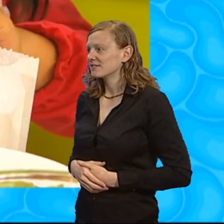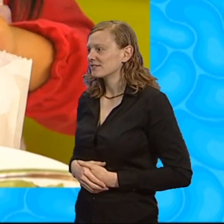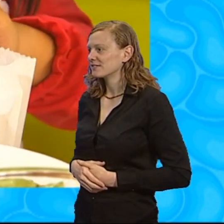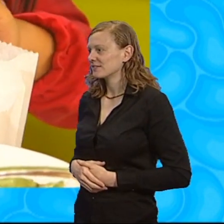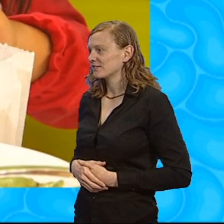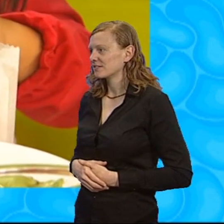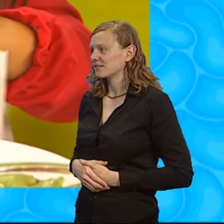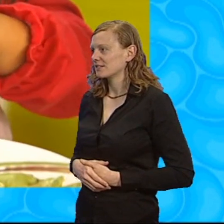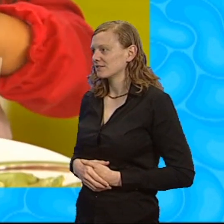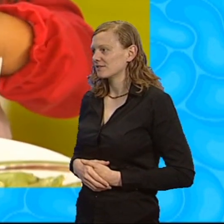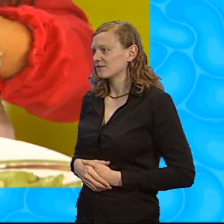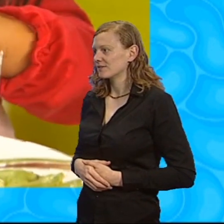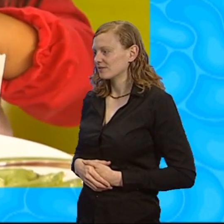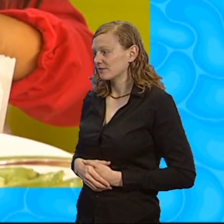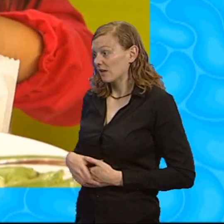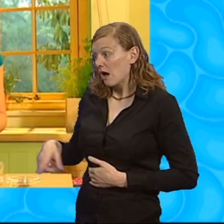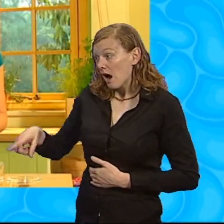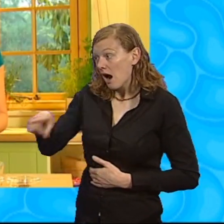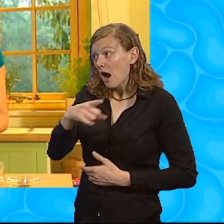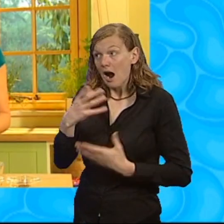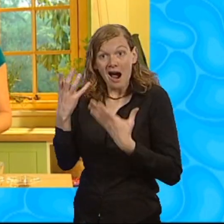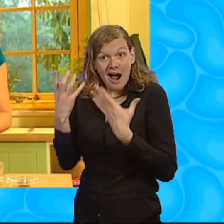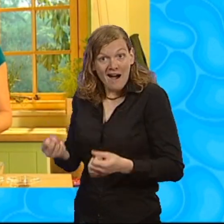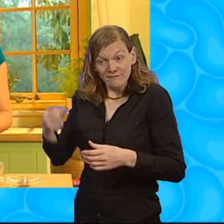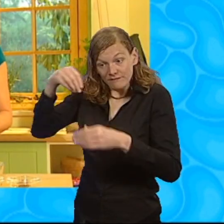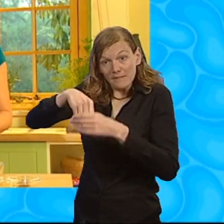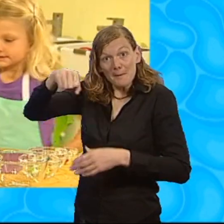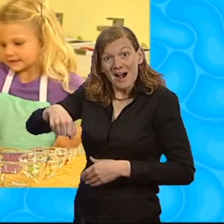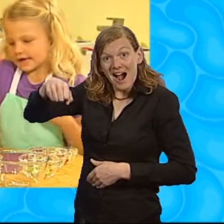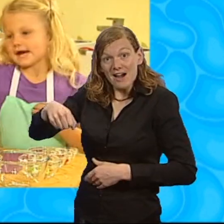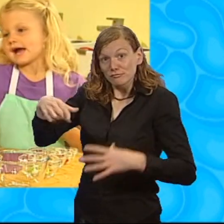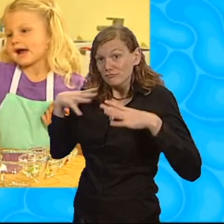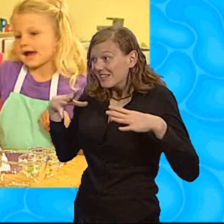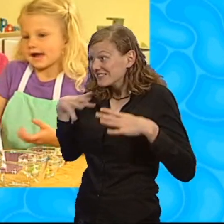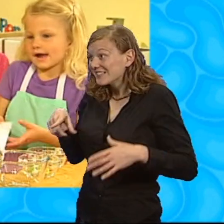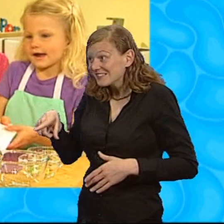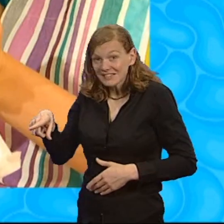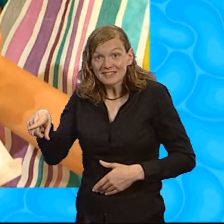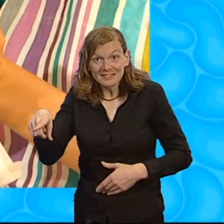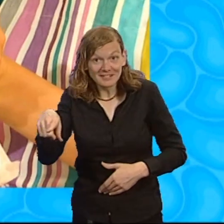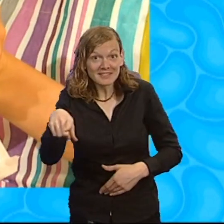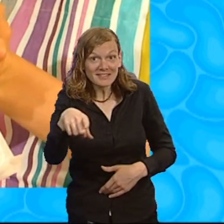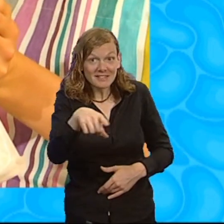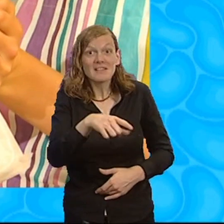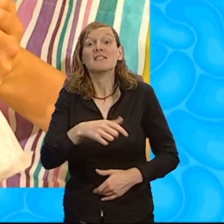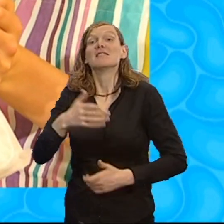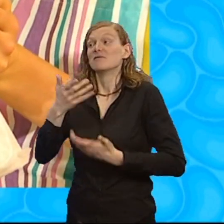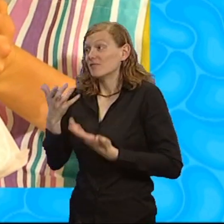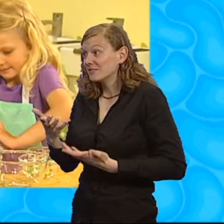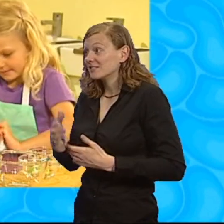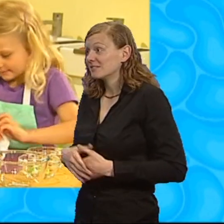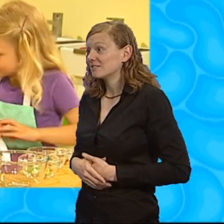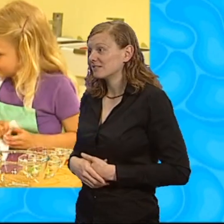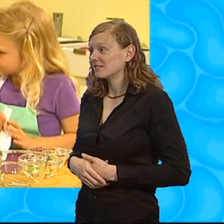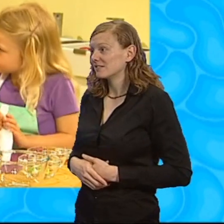That's it. Well done. Brilliant. Now, has everyone got their bag of beans? Yeah! Can you scrunch it up like that for